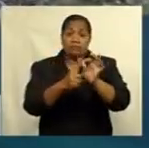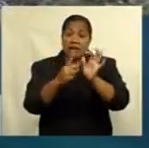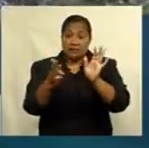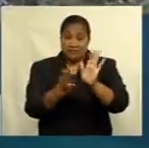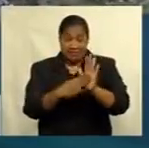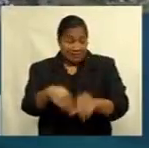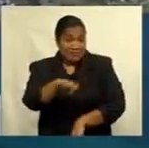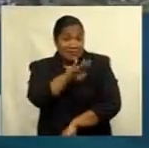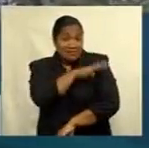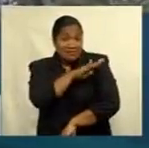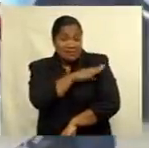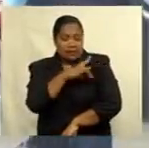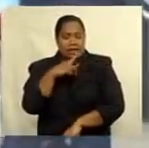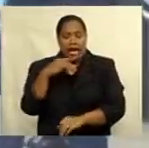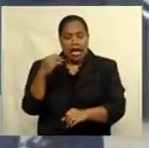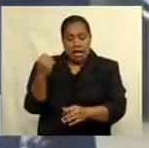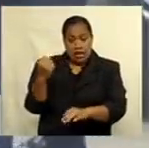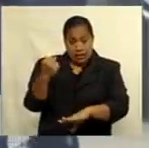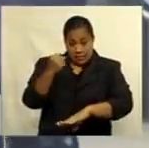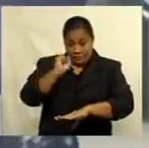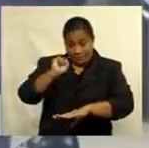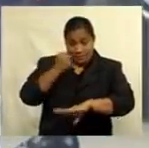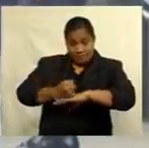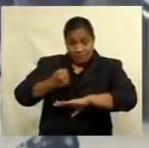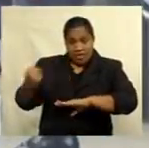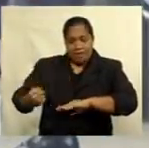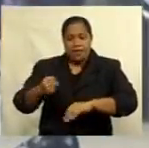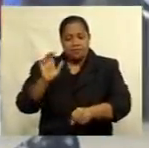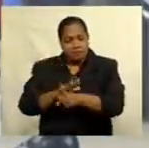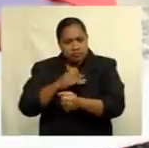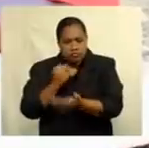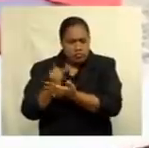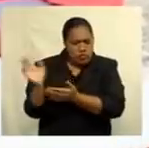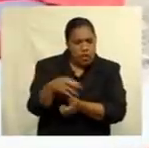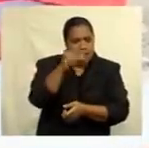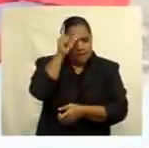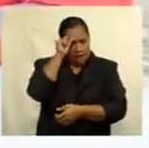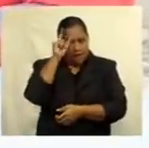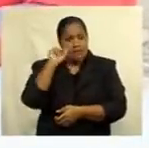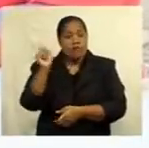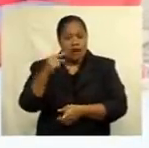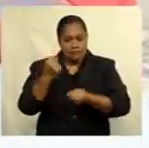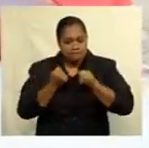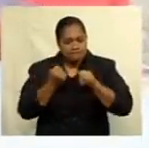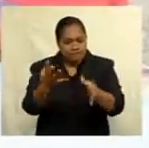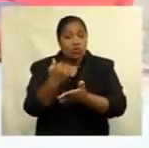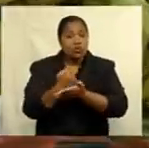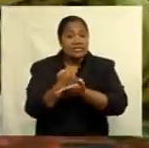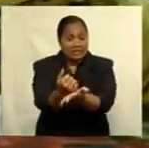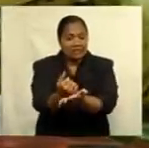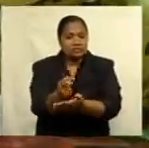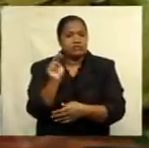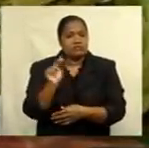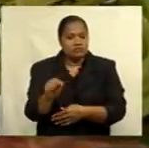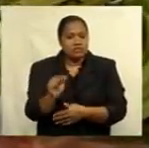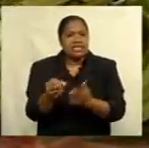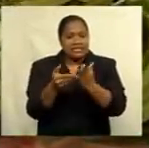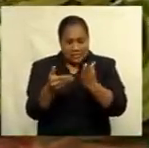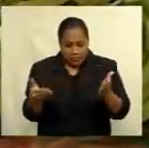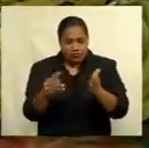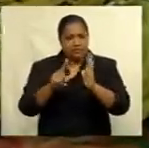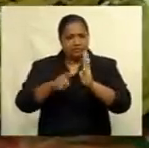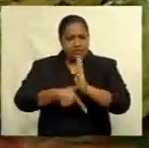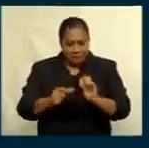government continue to ensure that every Fijian is provided with the relevant assistance needed during the current challenging